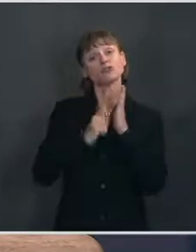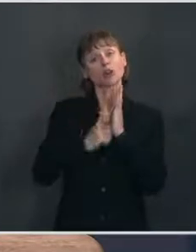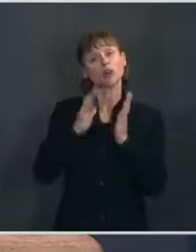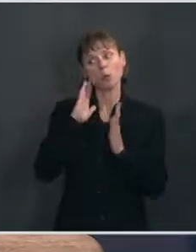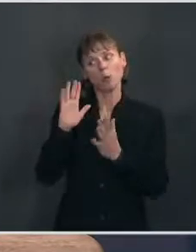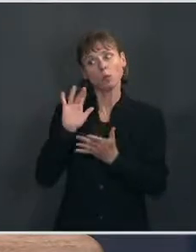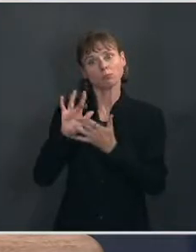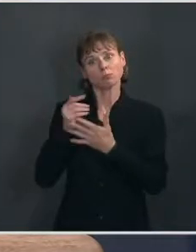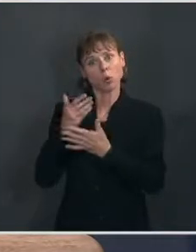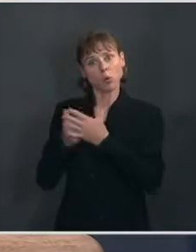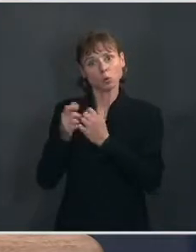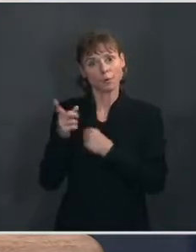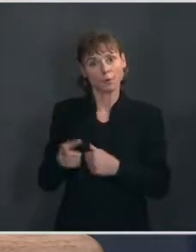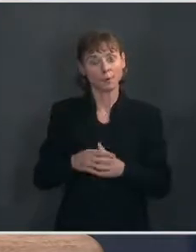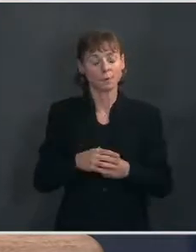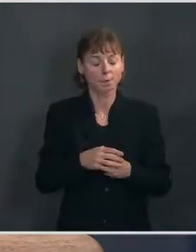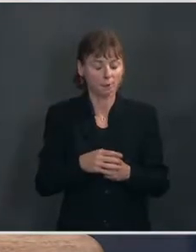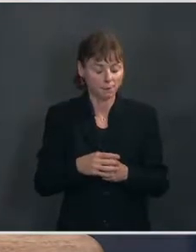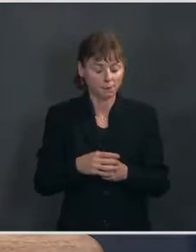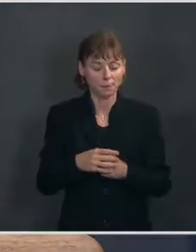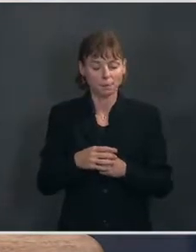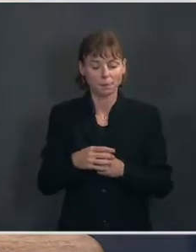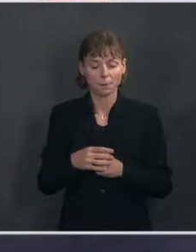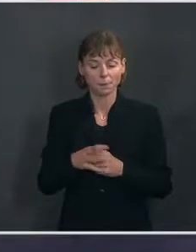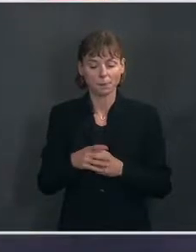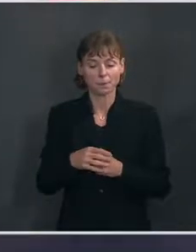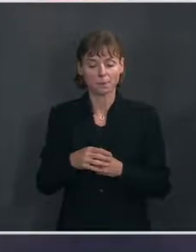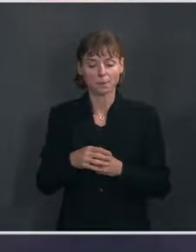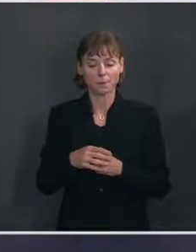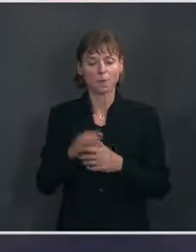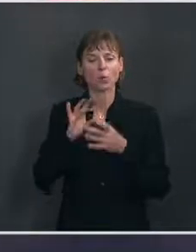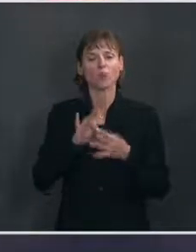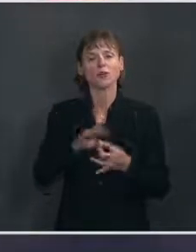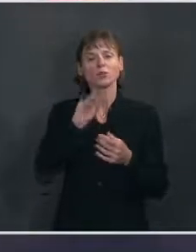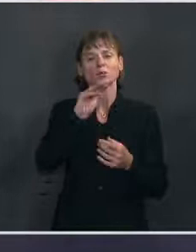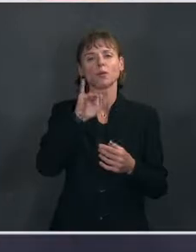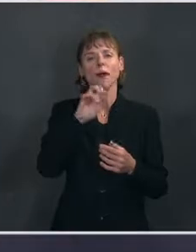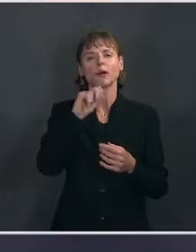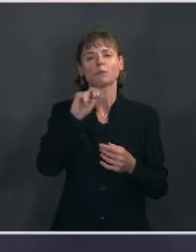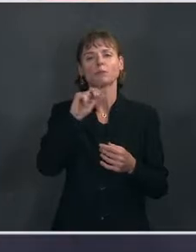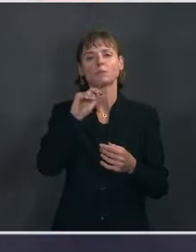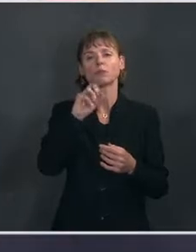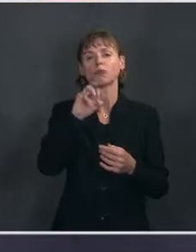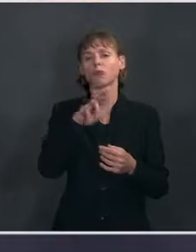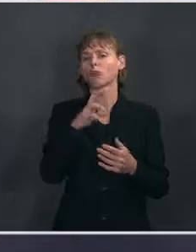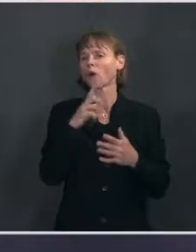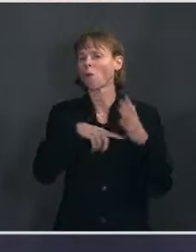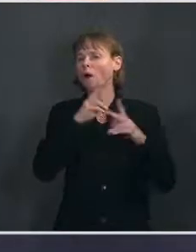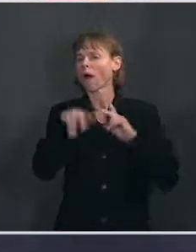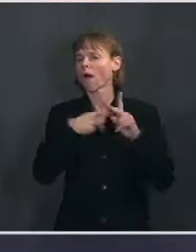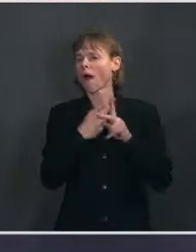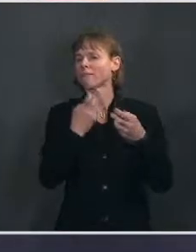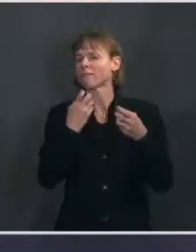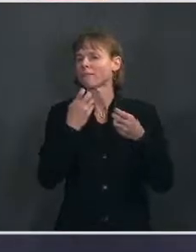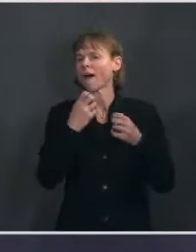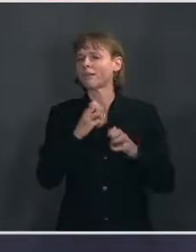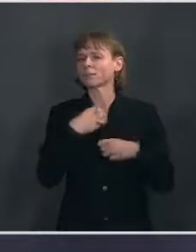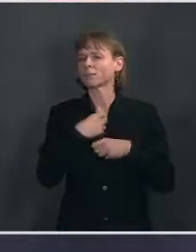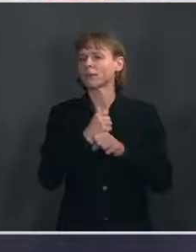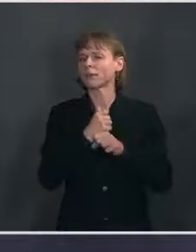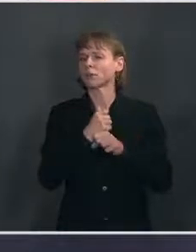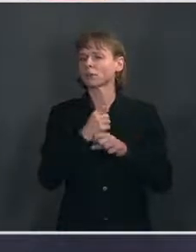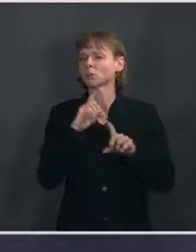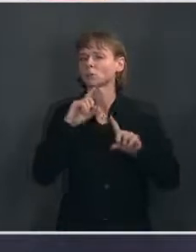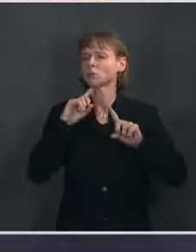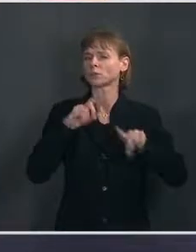him. The Press. And last question on Burma. In regards to Myanmar, what, if any efforts are being made to coordinate a response with allies such as